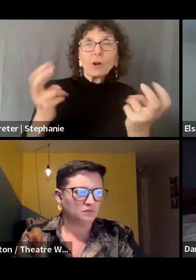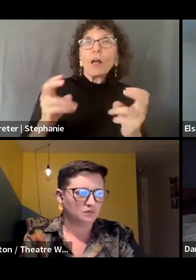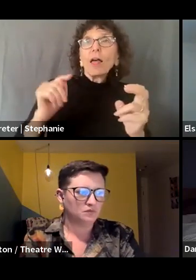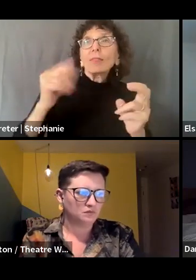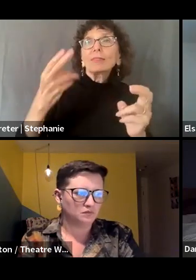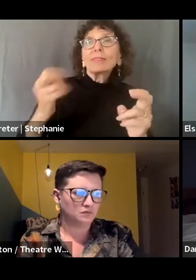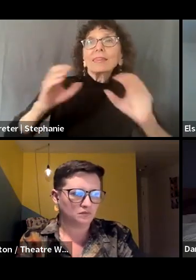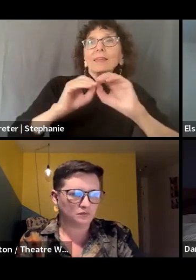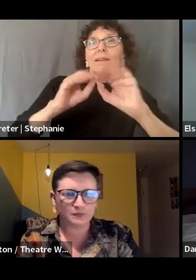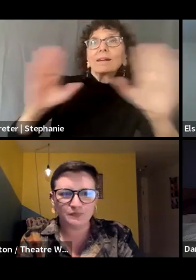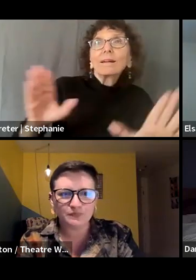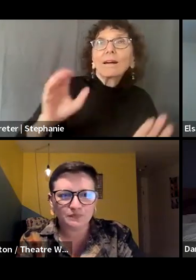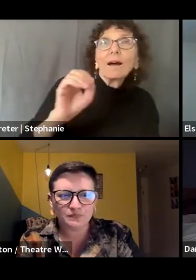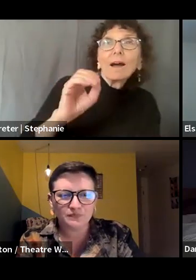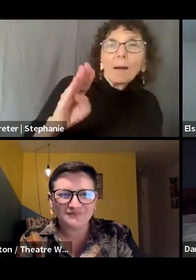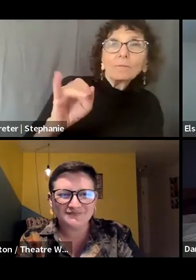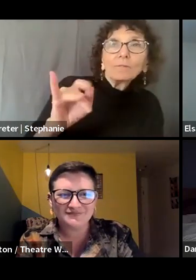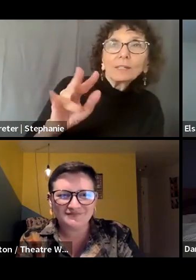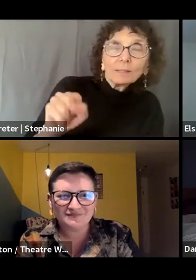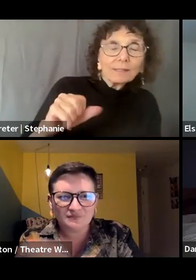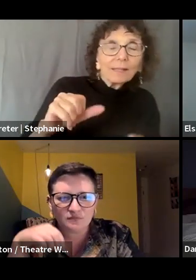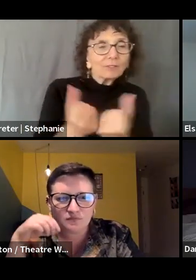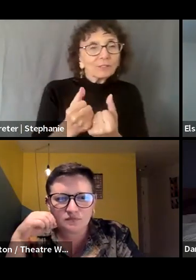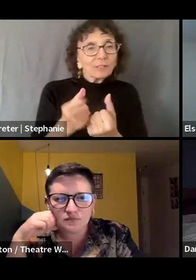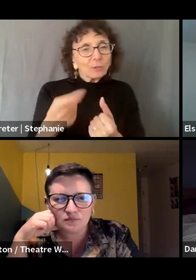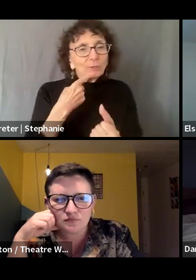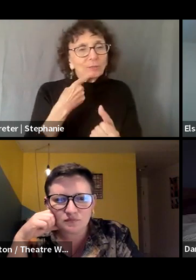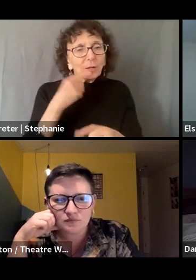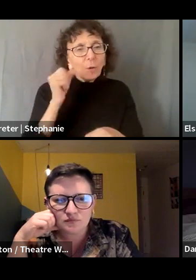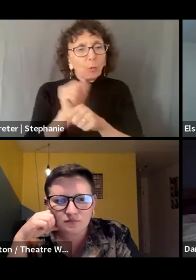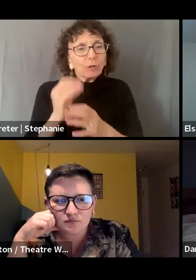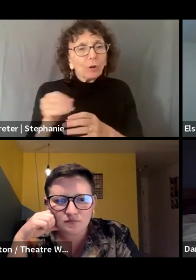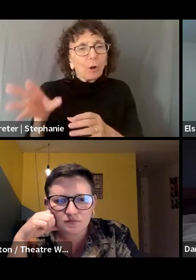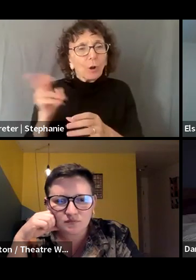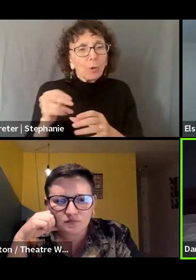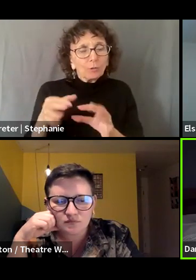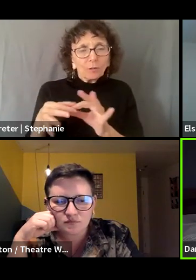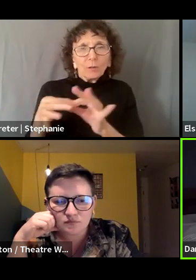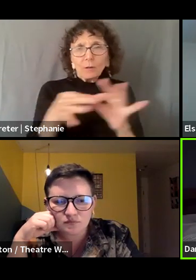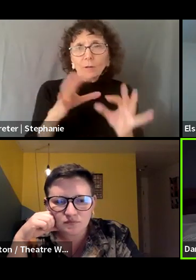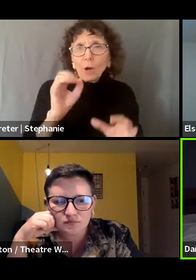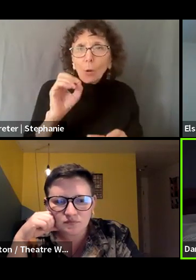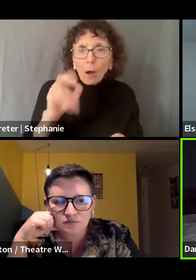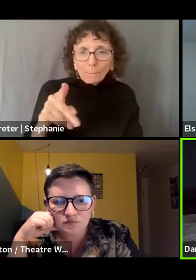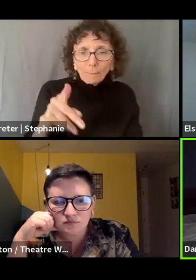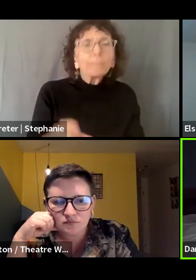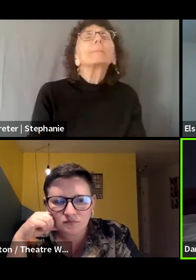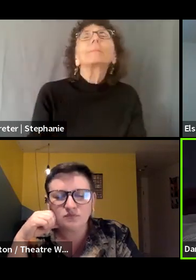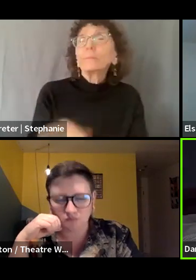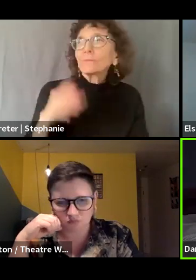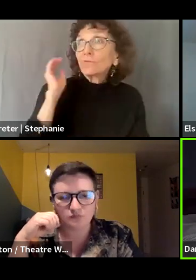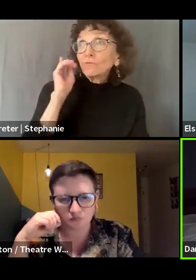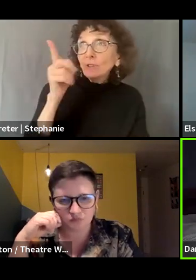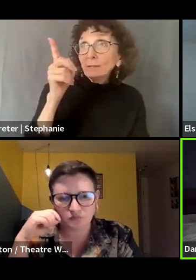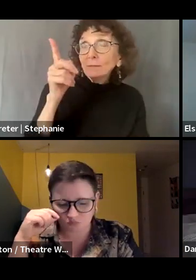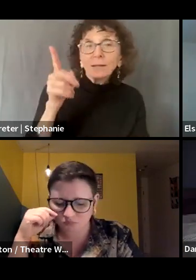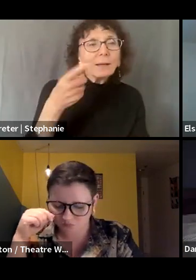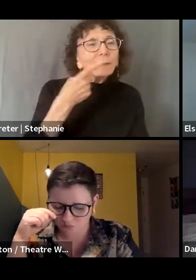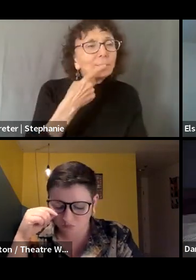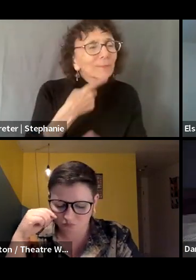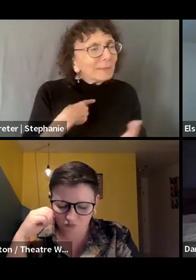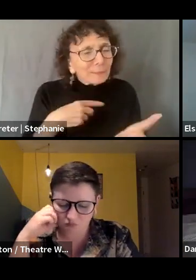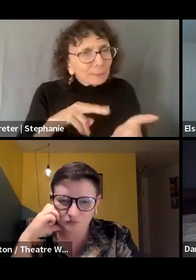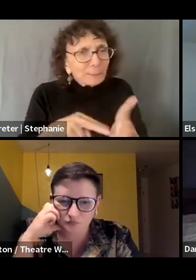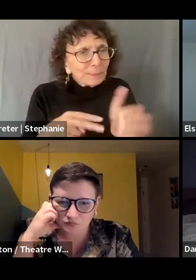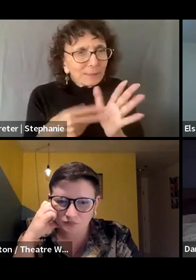I'm going to say this correctly is as you describe it, a worker owned cooperative. Is that right? Yeah, that's exactly right. Can tell us what that